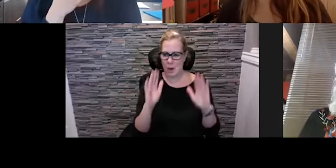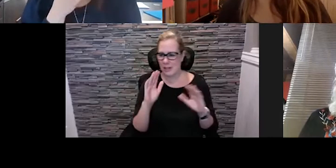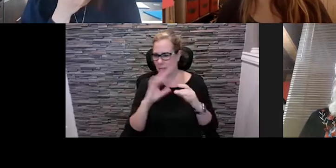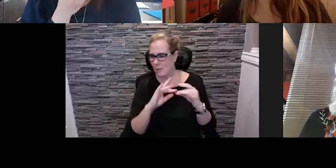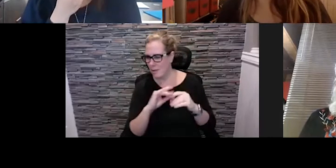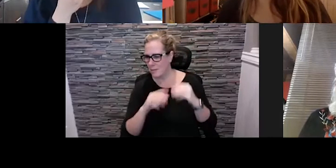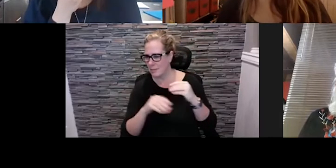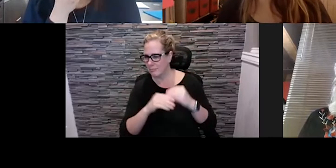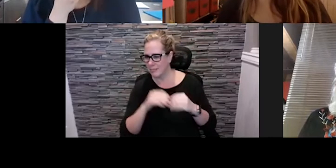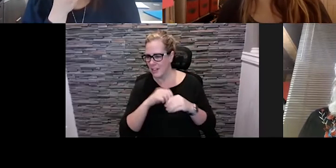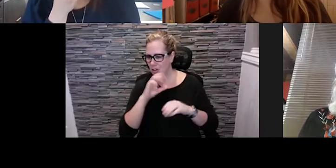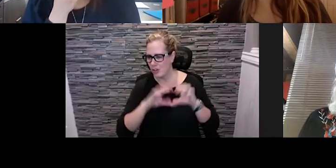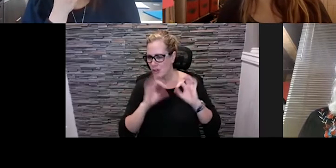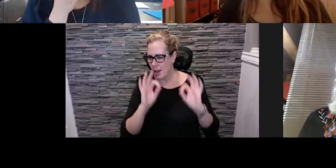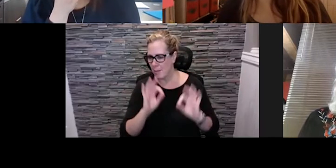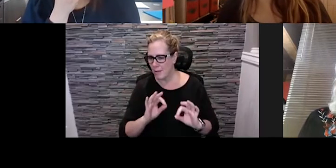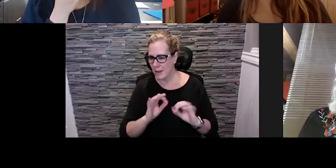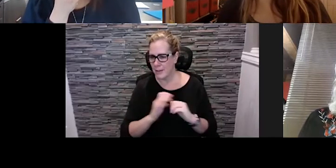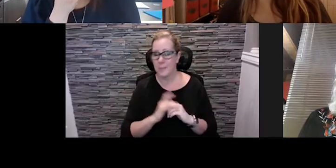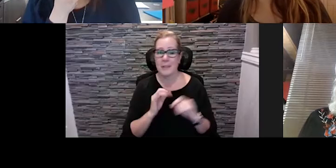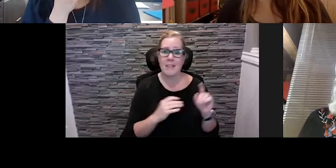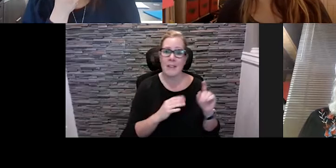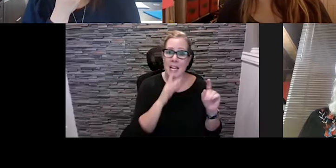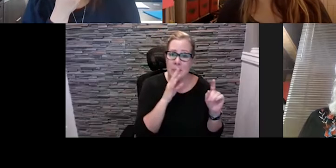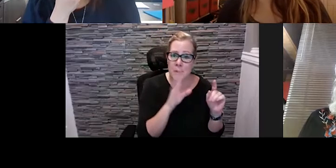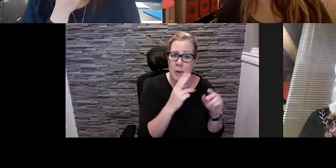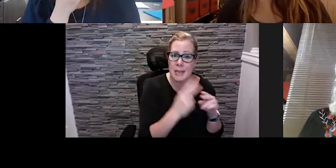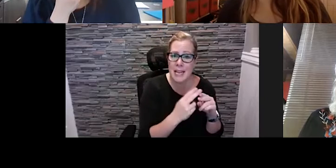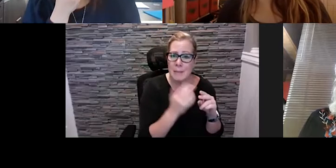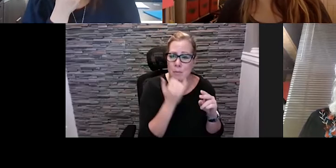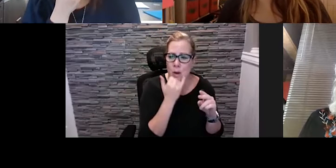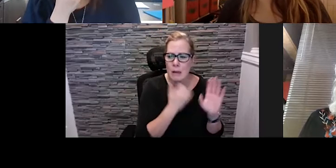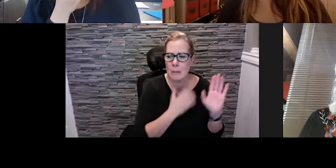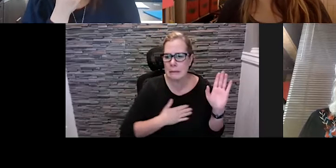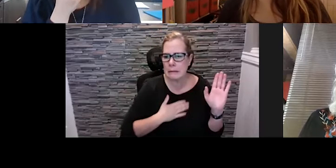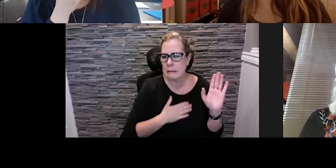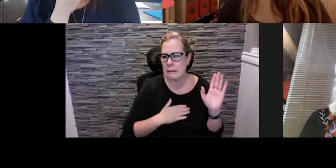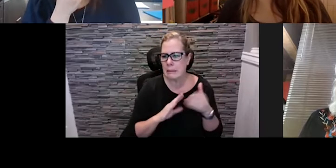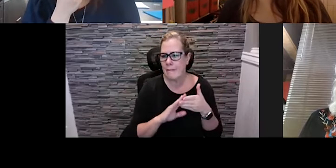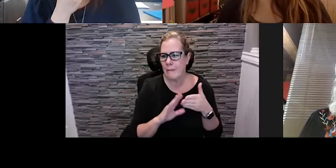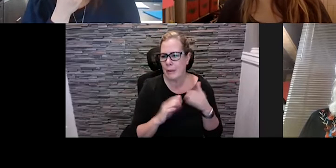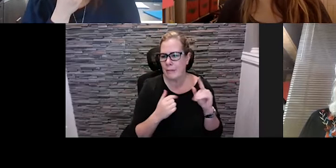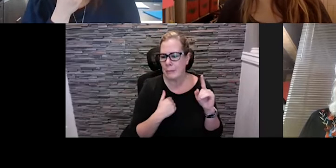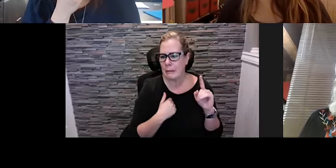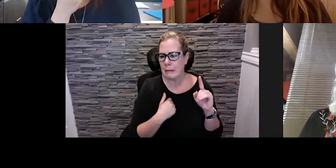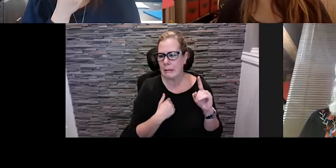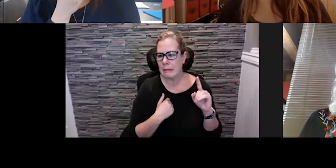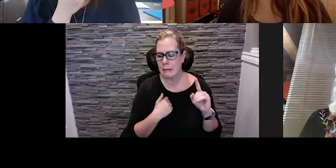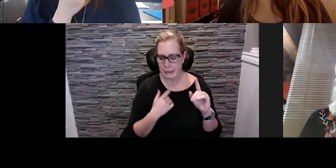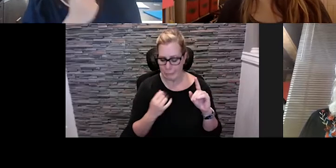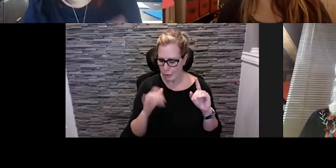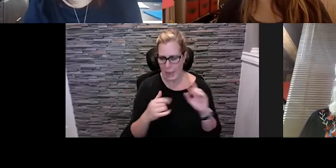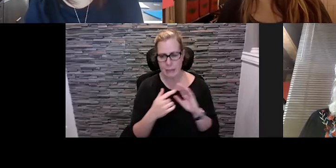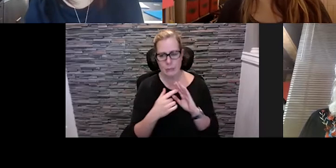so from and i if i say your name incorrectly uh please uh forgive me and correct me uh when you have a chance to